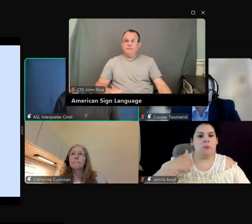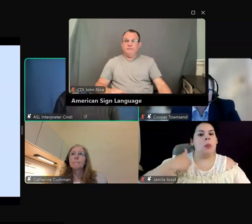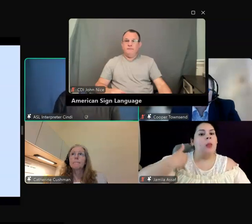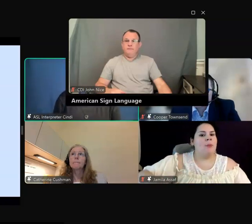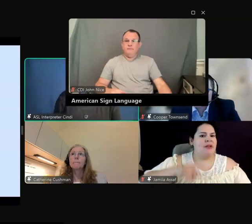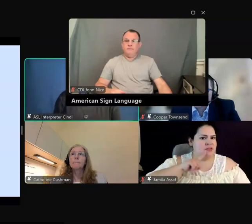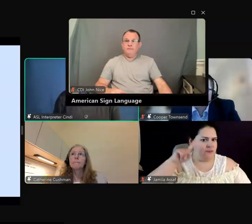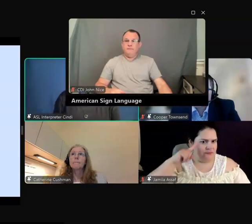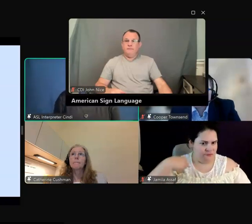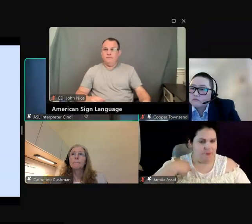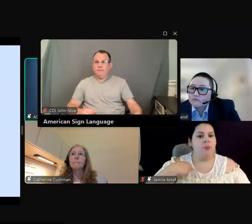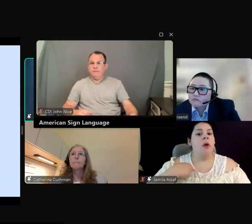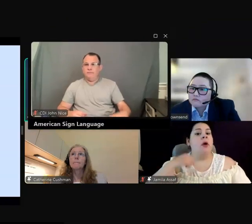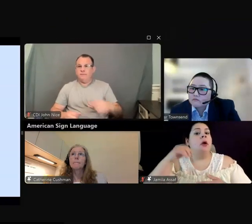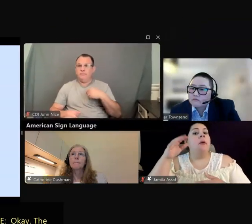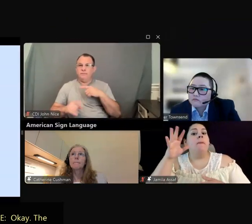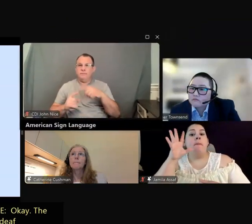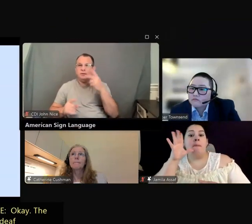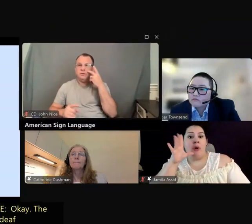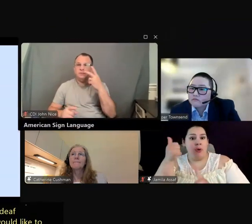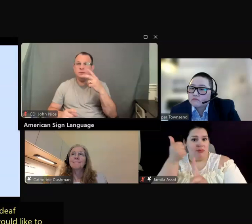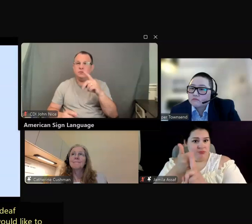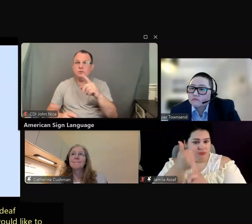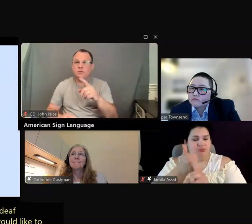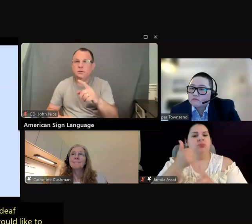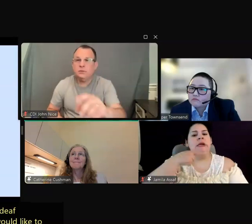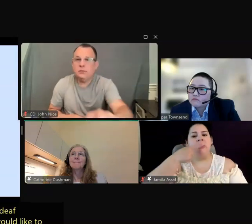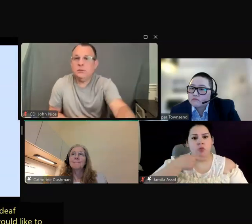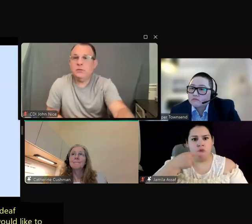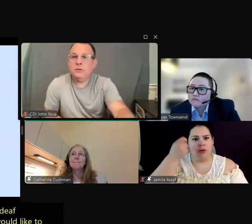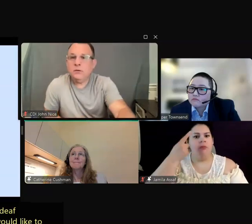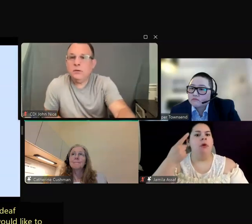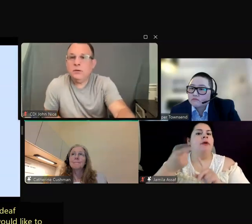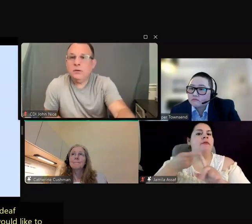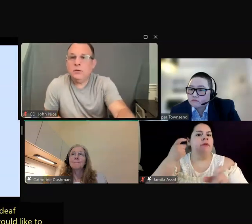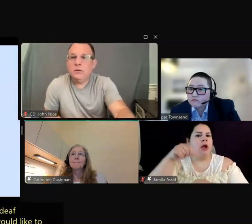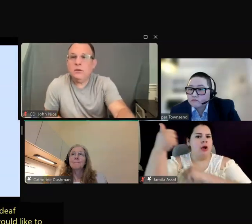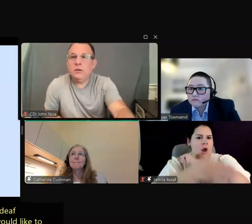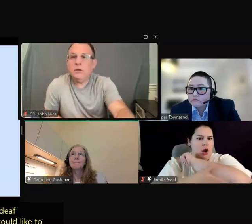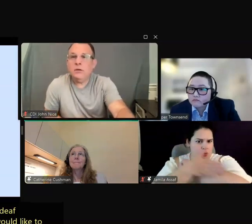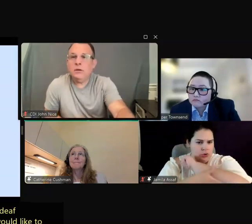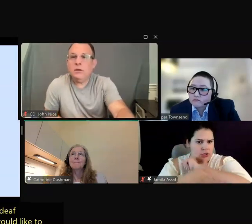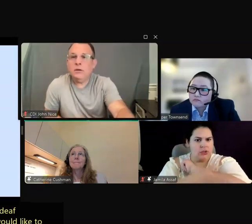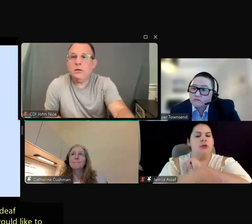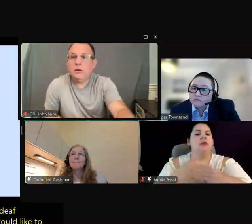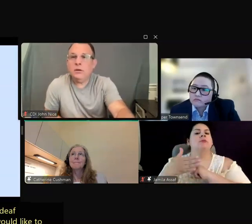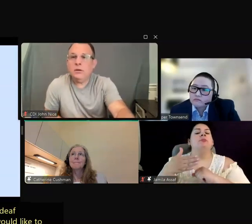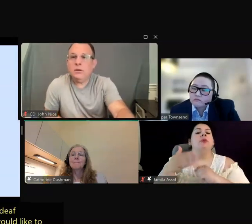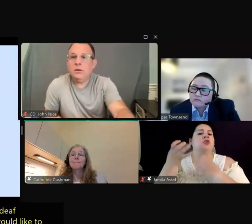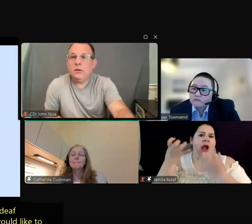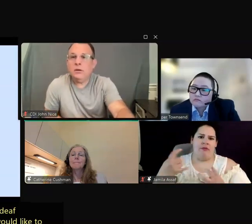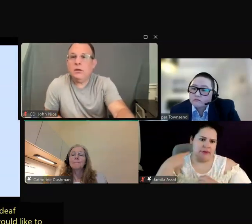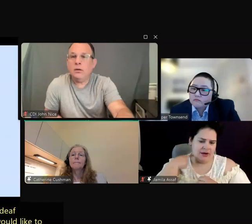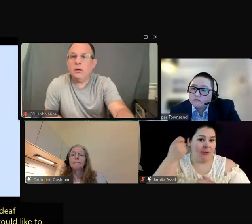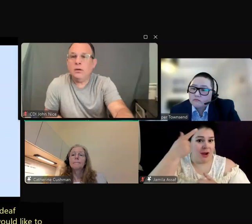Okay, I'm just making sure the interpreter can see me. I am deaf. My mother can hear and she's from